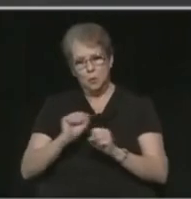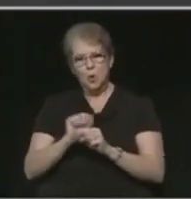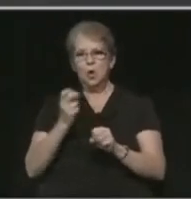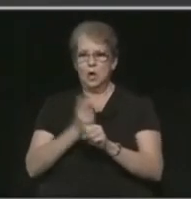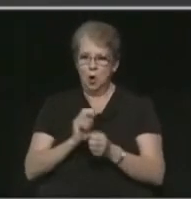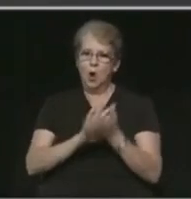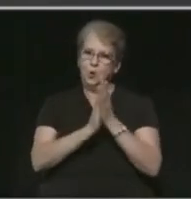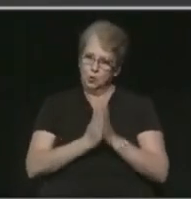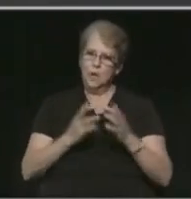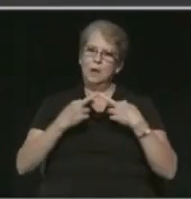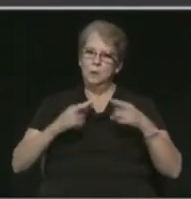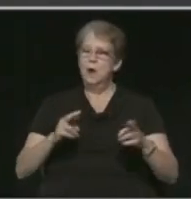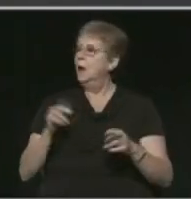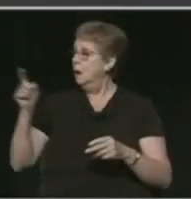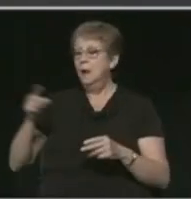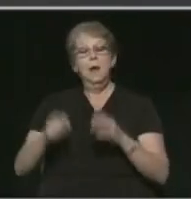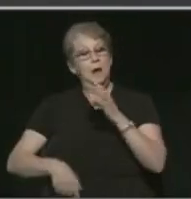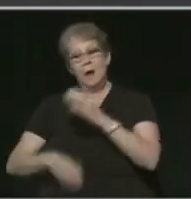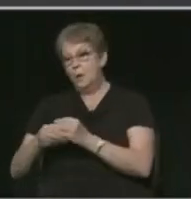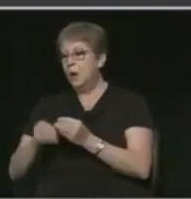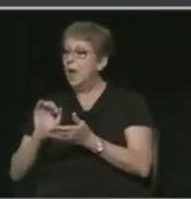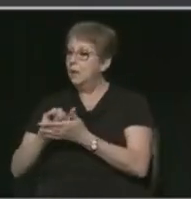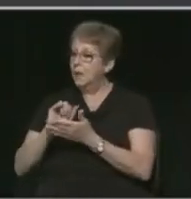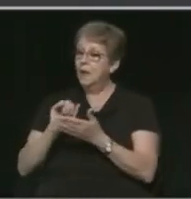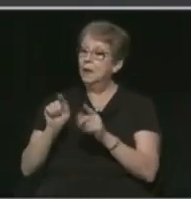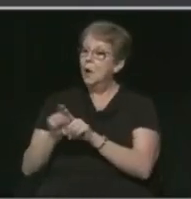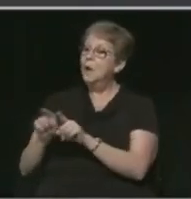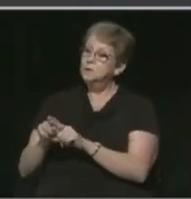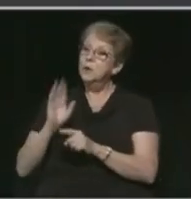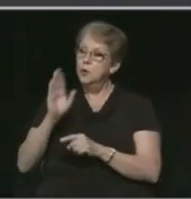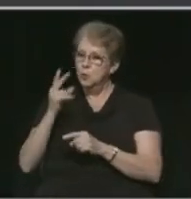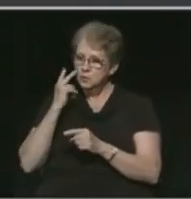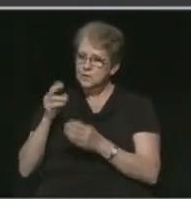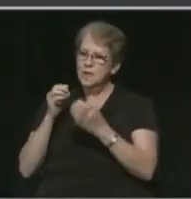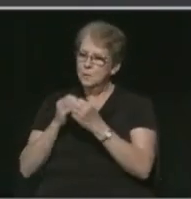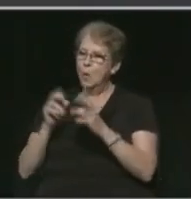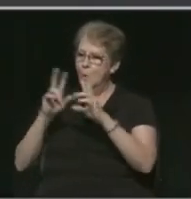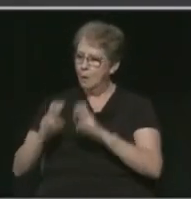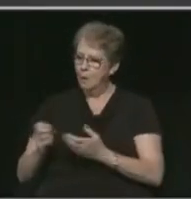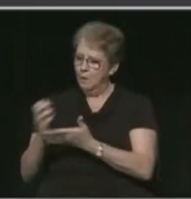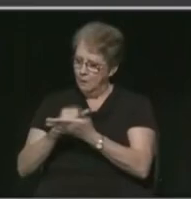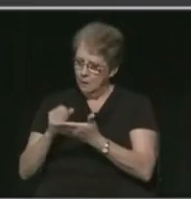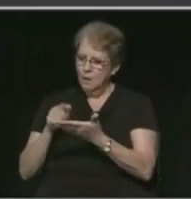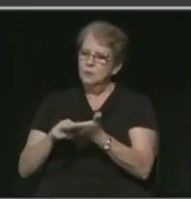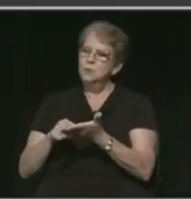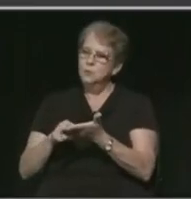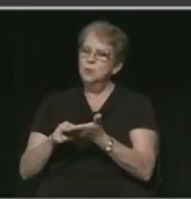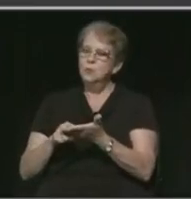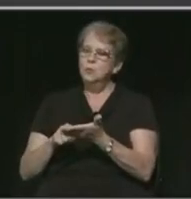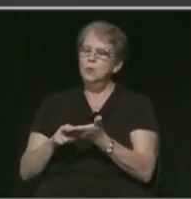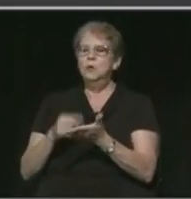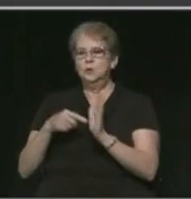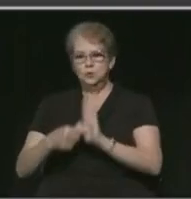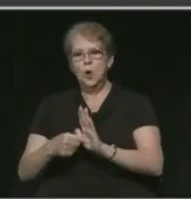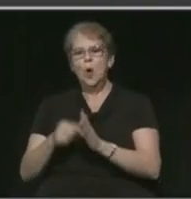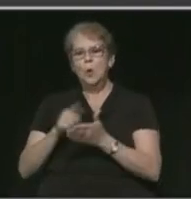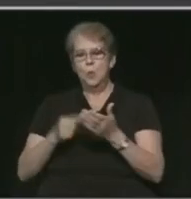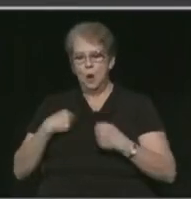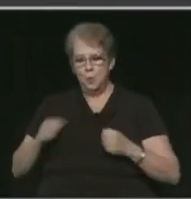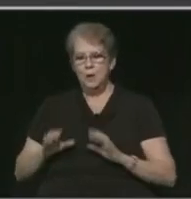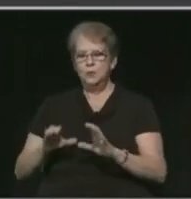Yeah, and I would add, in the coming days, you're going to see more of the analytics that include the measures that we've taken as a community to